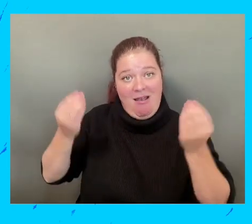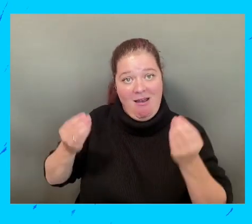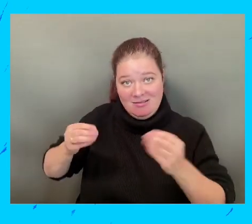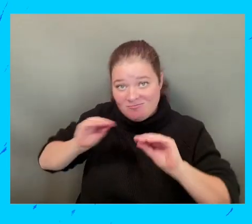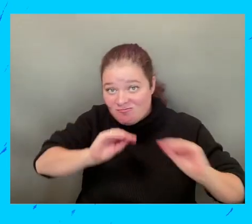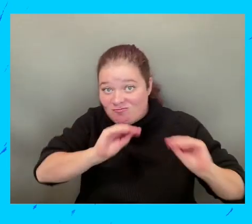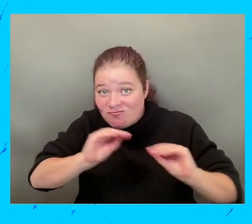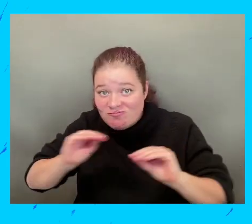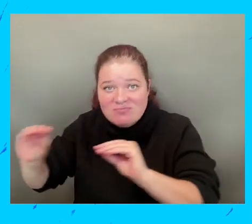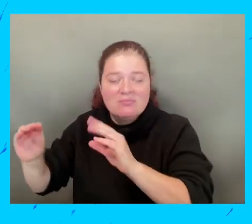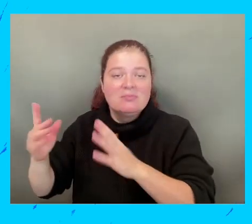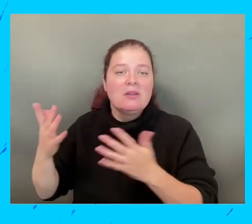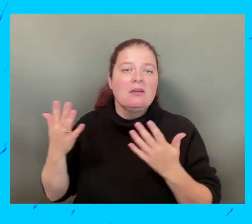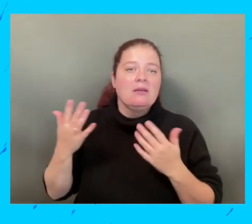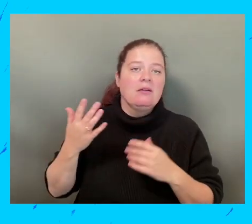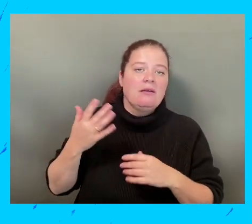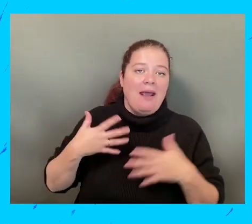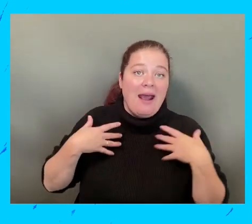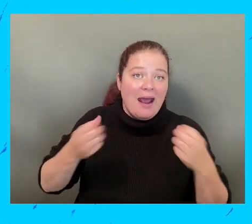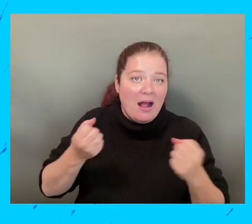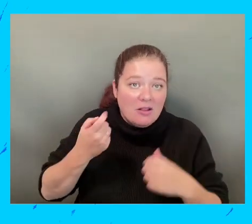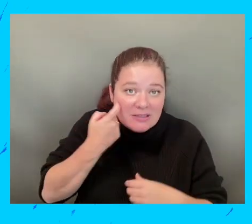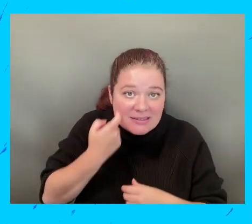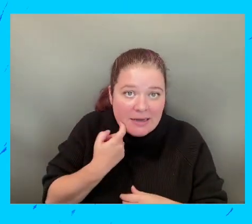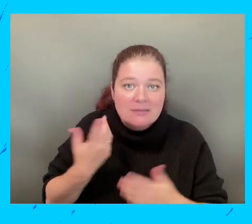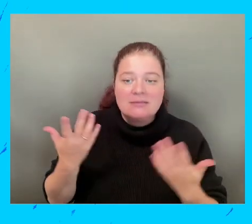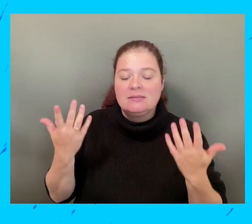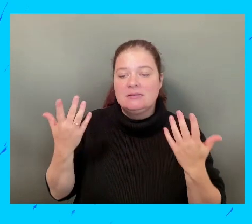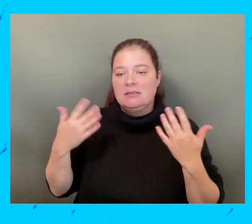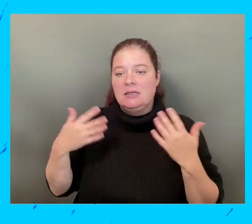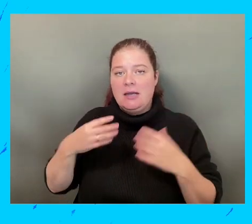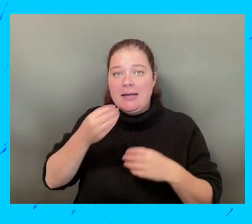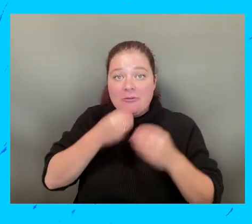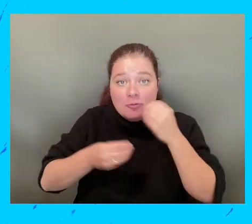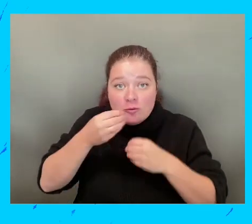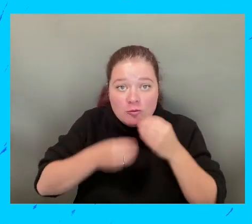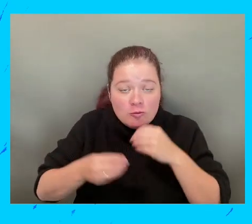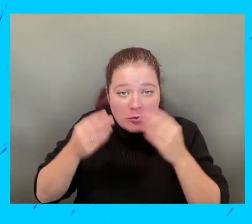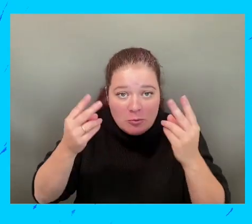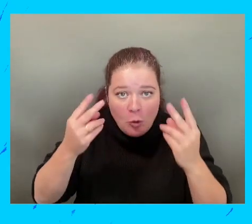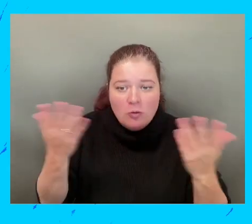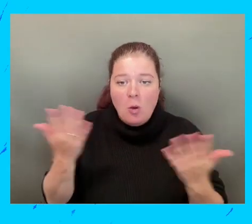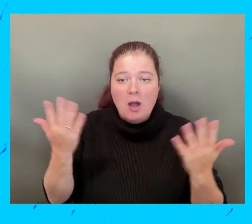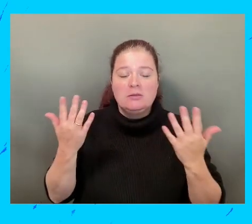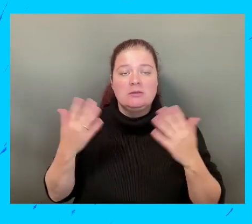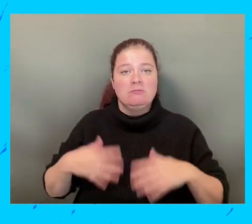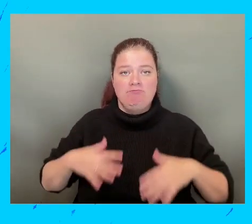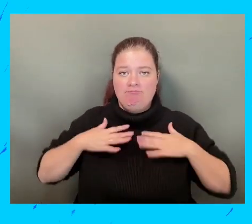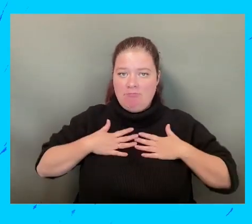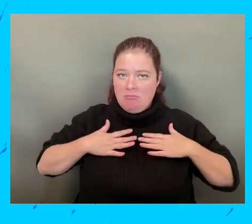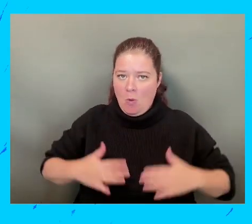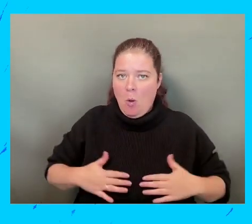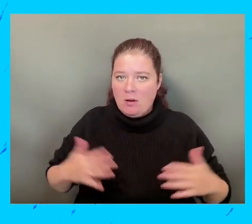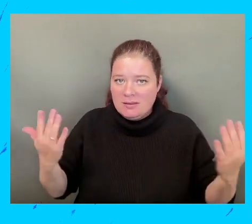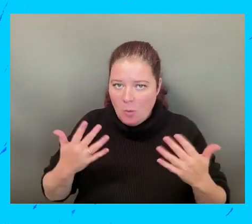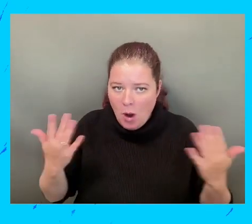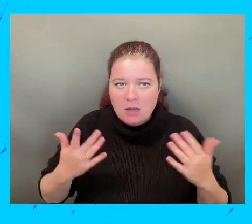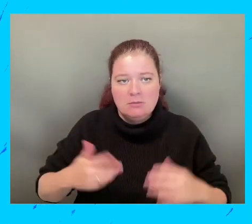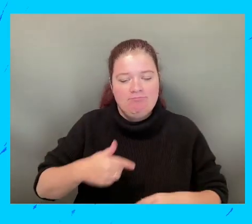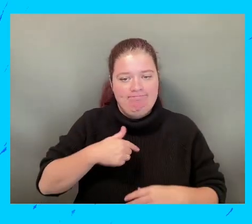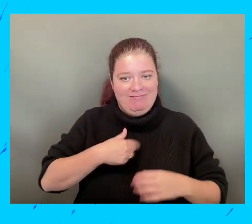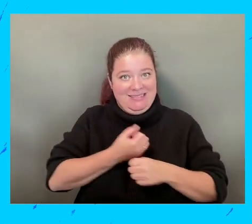los educadores que van a ser entrenados en la salud, concepto de la nutrición, la prevención, de las